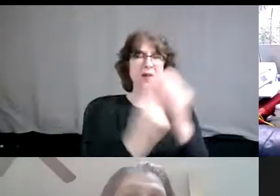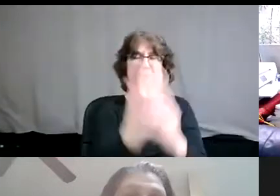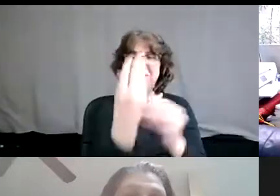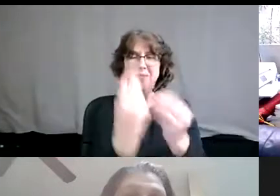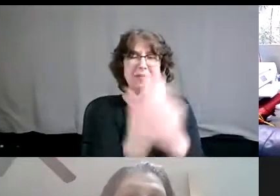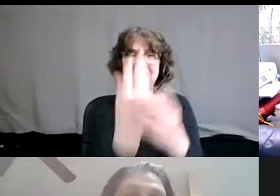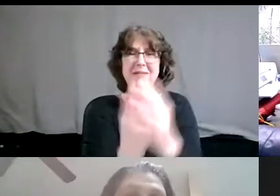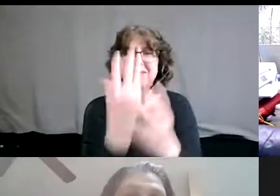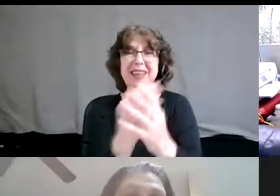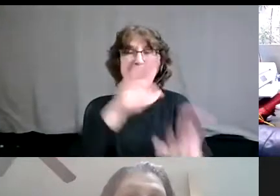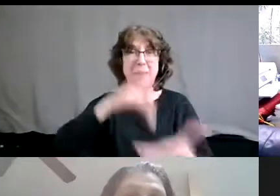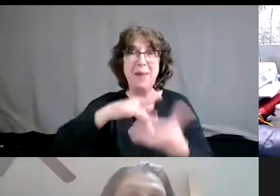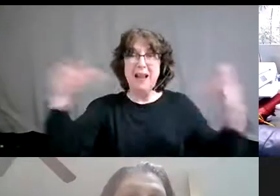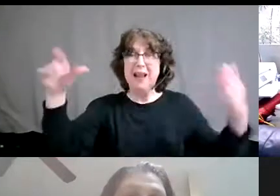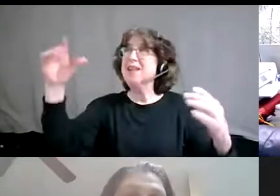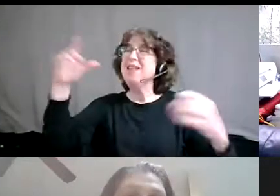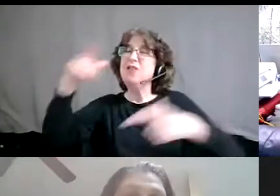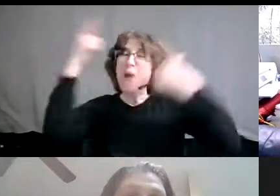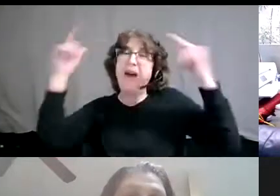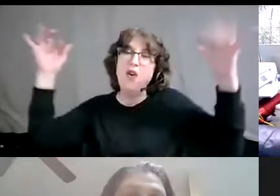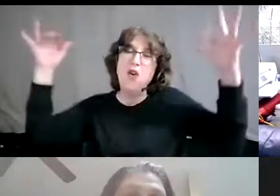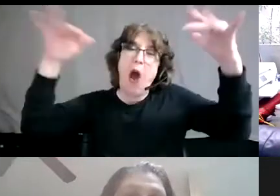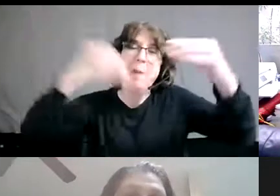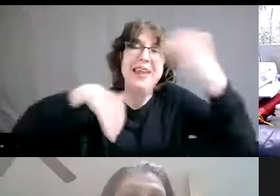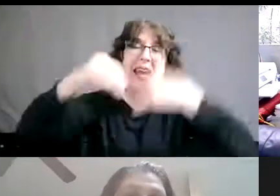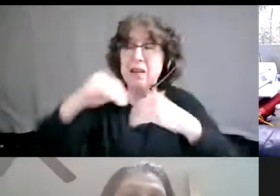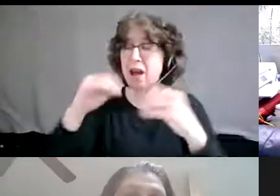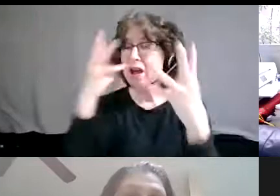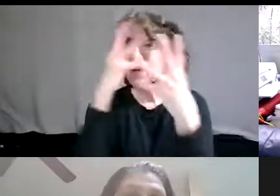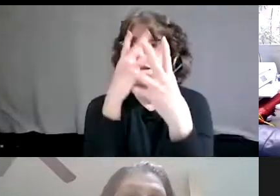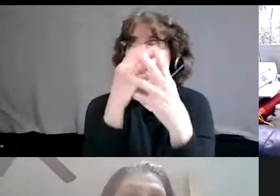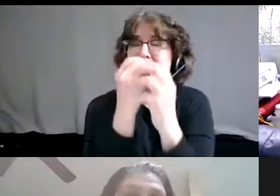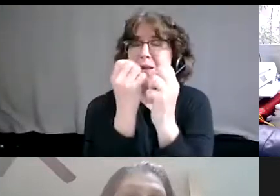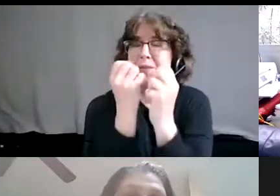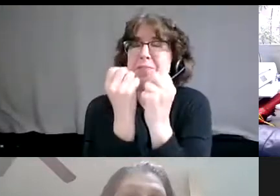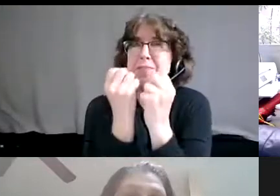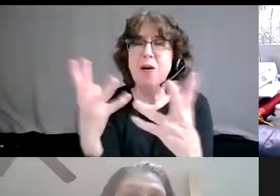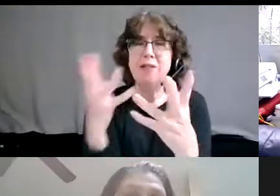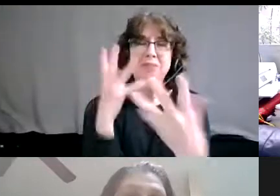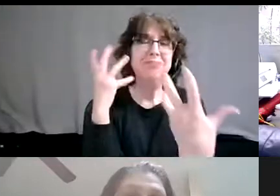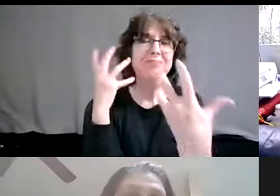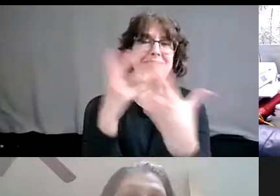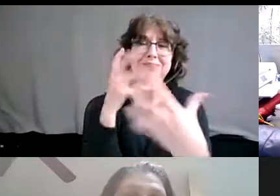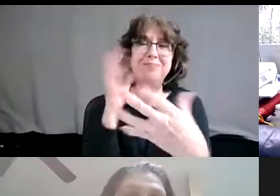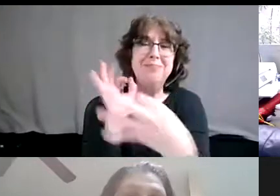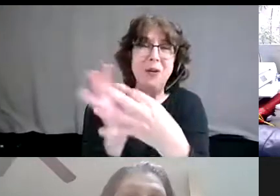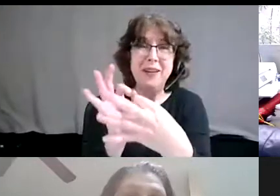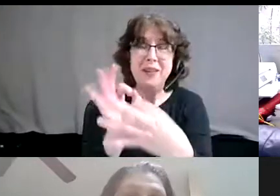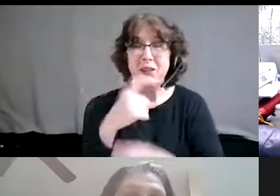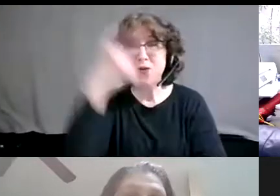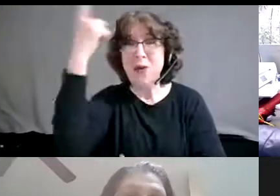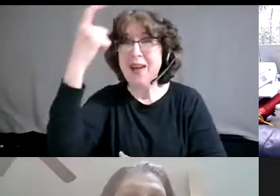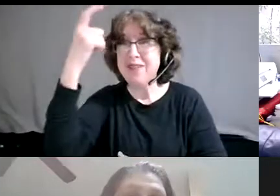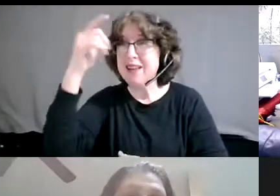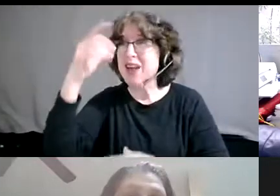eat their leaves. It was so well made in the society where giraffes sort of ruled the land that they even